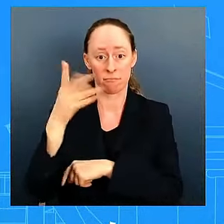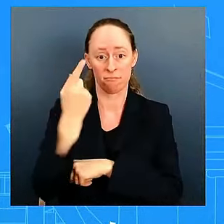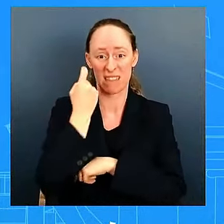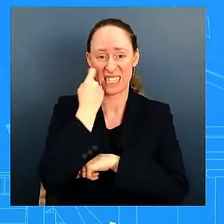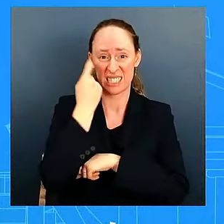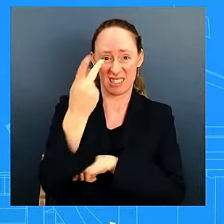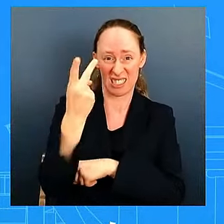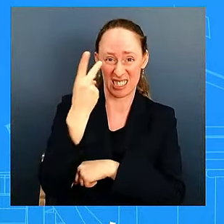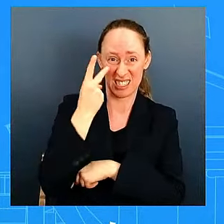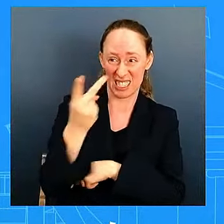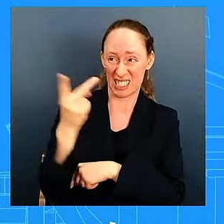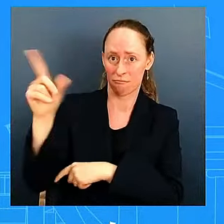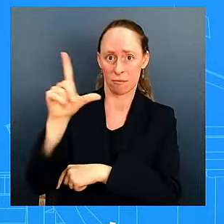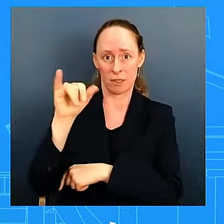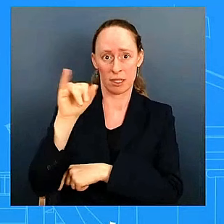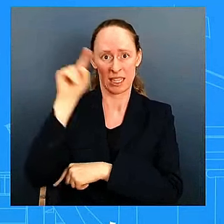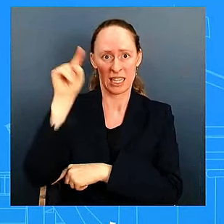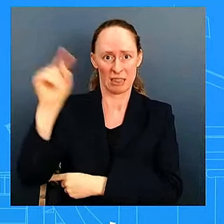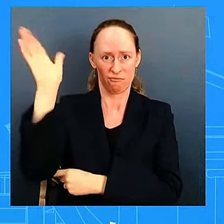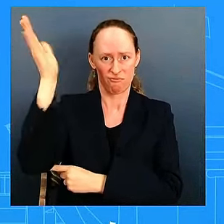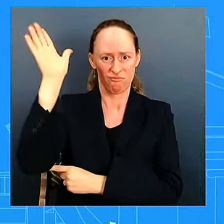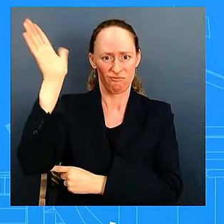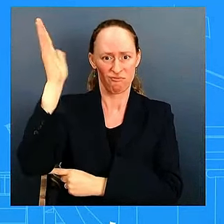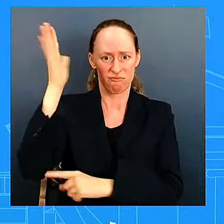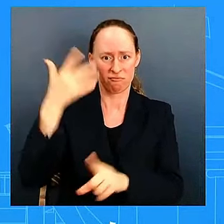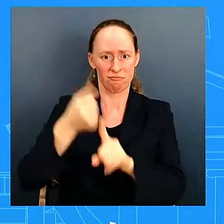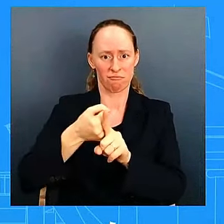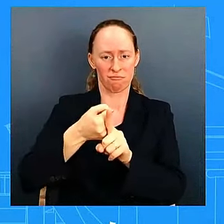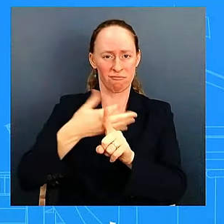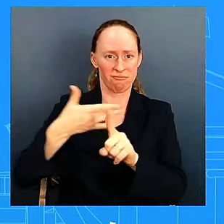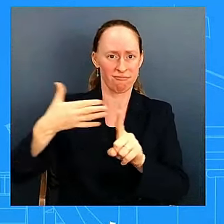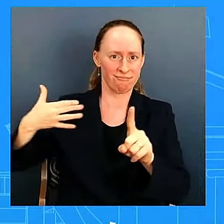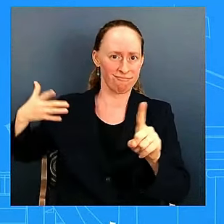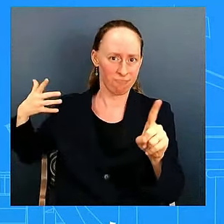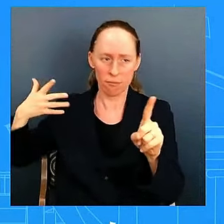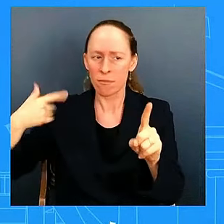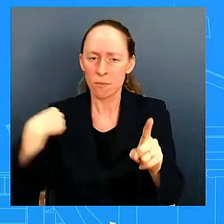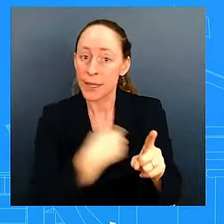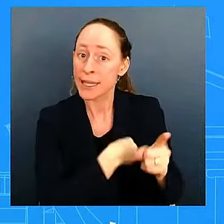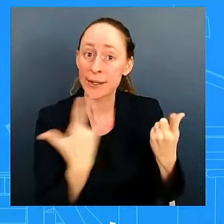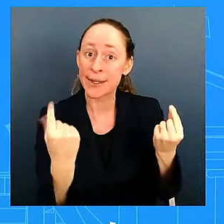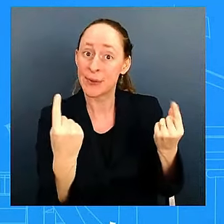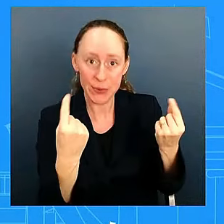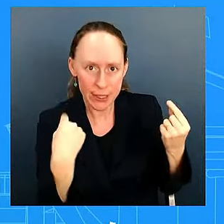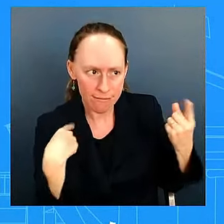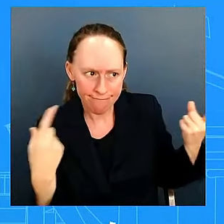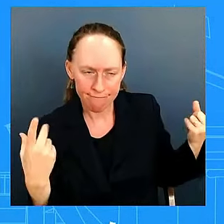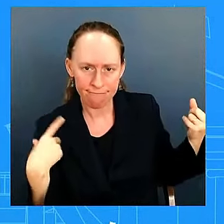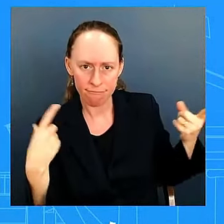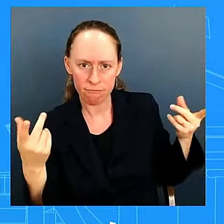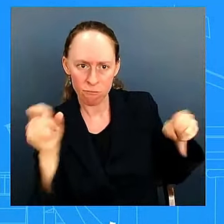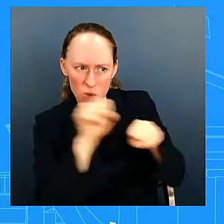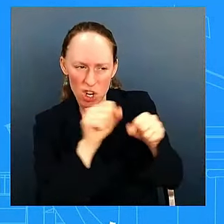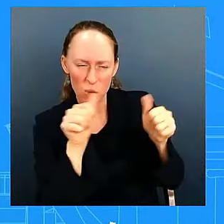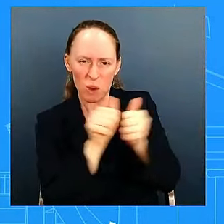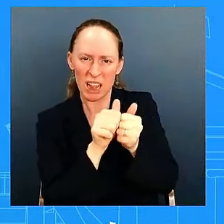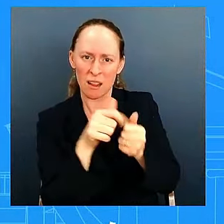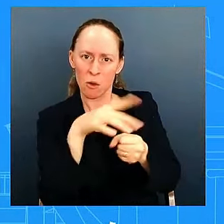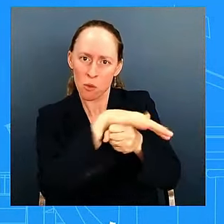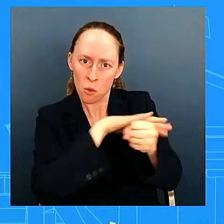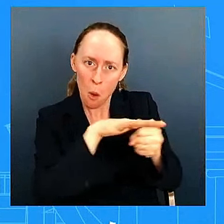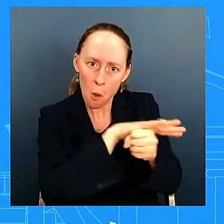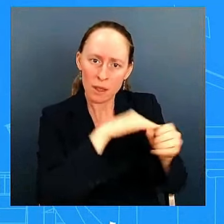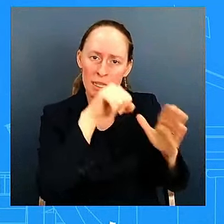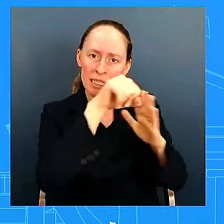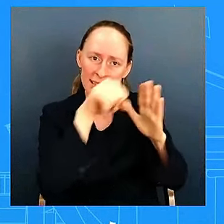tandem together with local state and federal government to help the people in north carolina georgia and florida and i think that